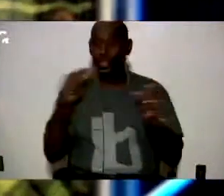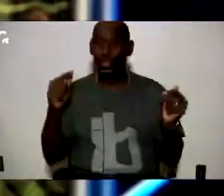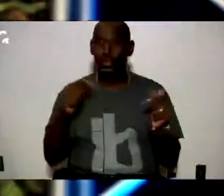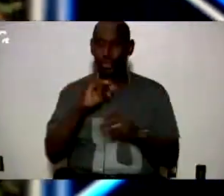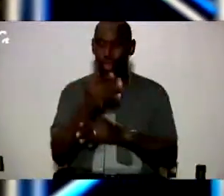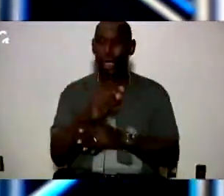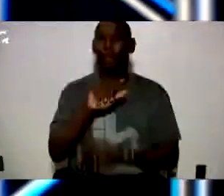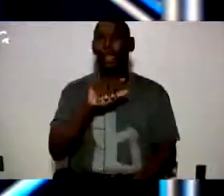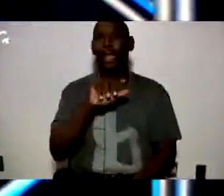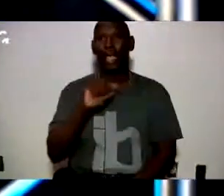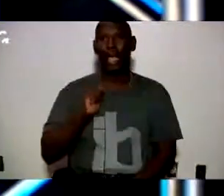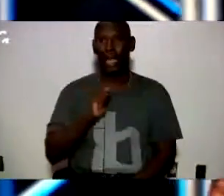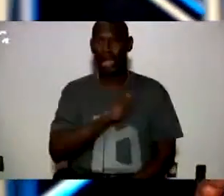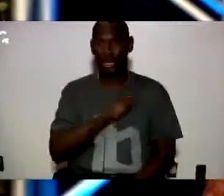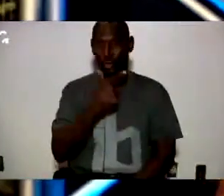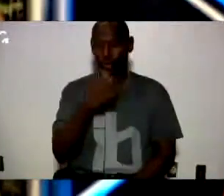Georgia. So I'm very proud of him.